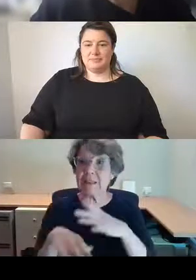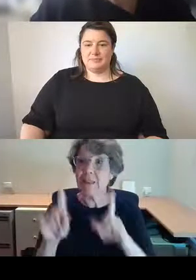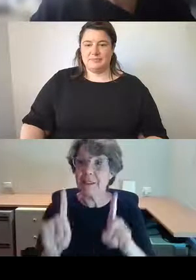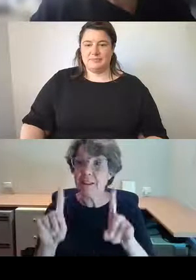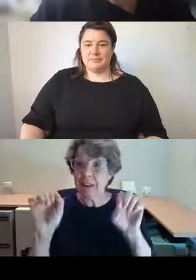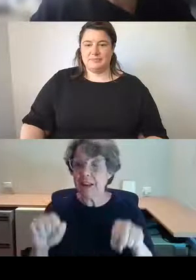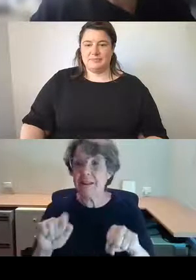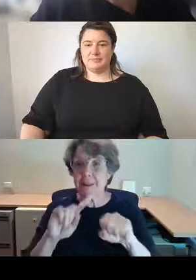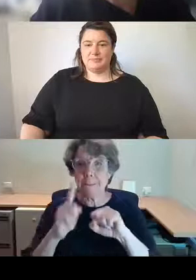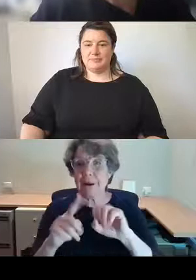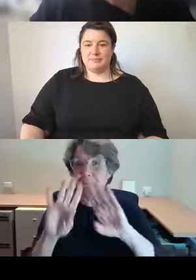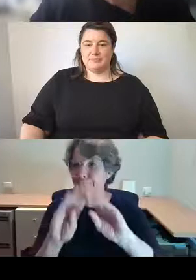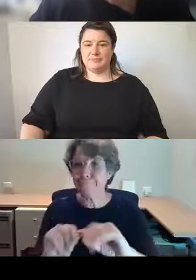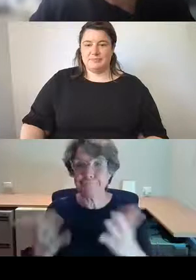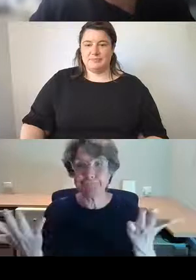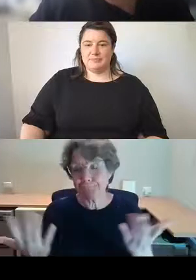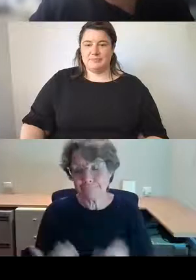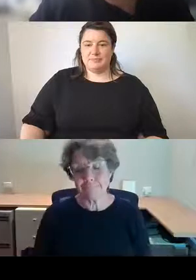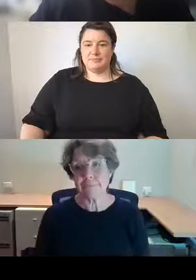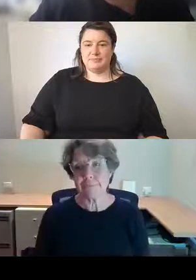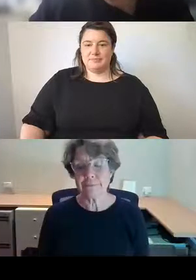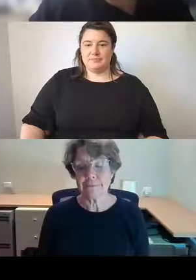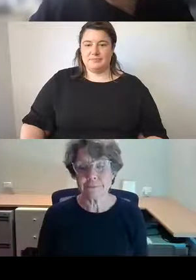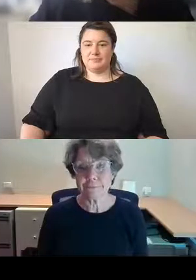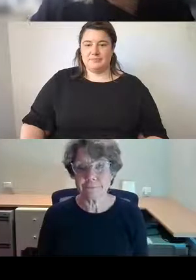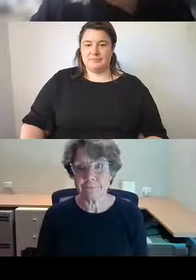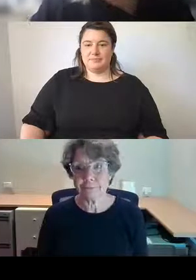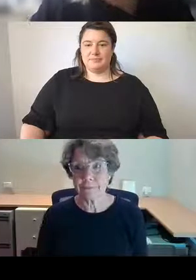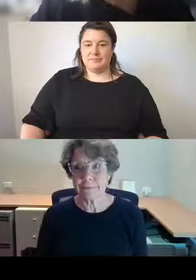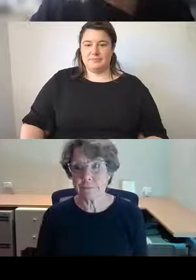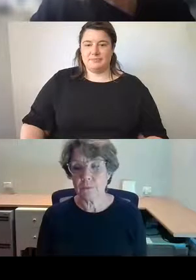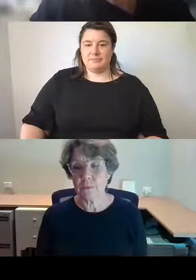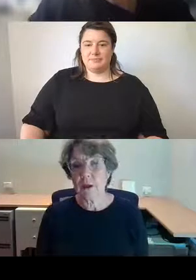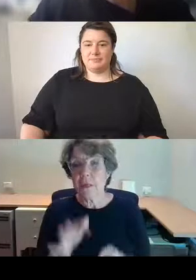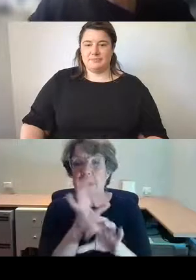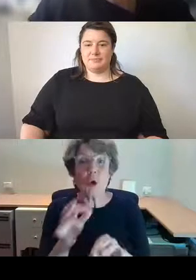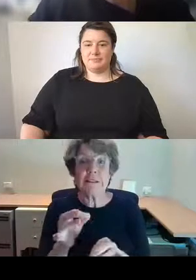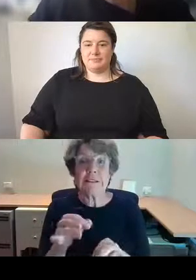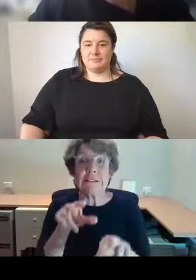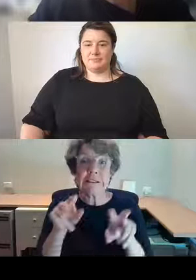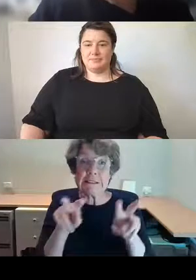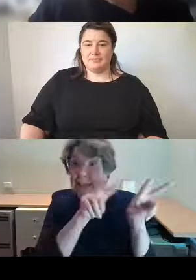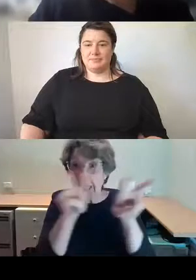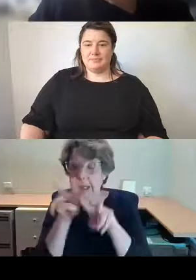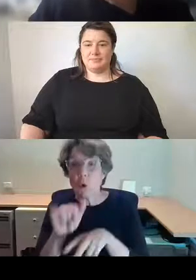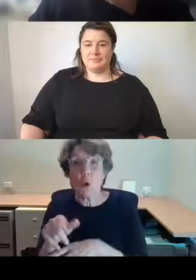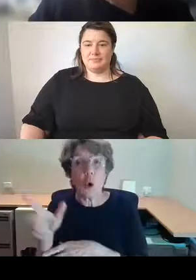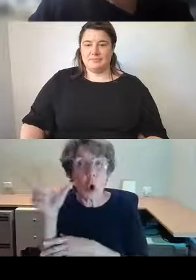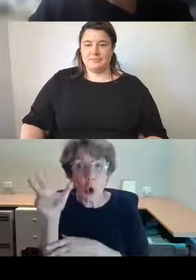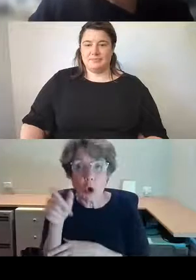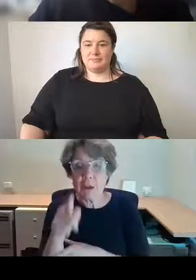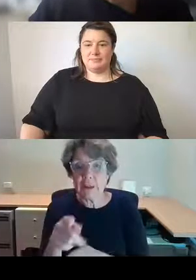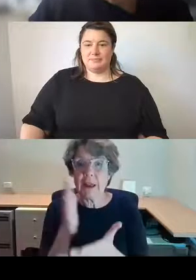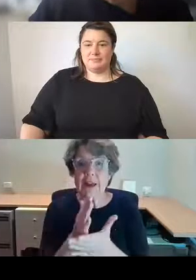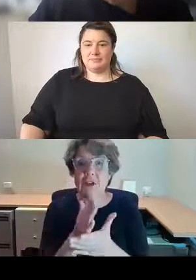are no longer unfortunately able to be seen or heard. And this sculpture has an audio component